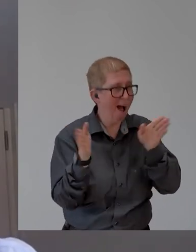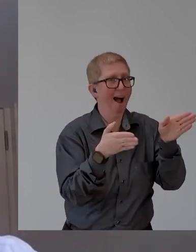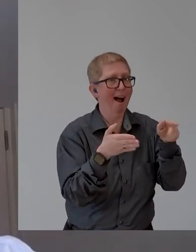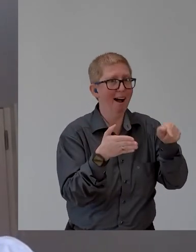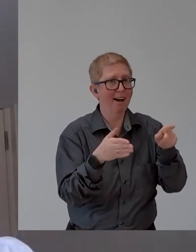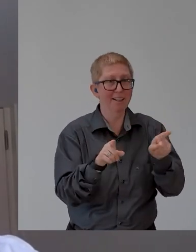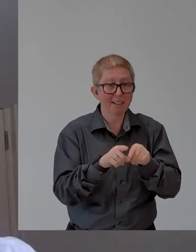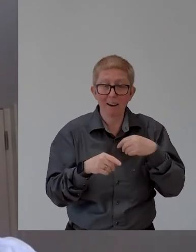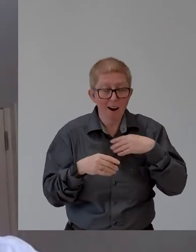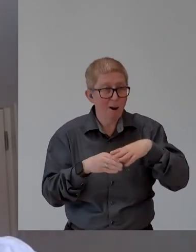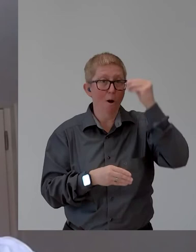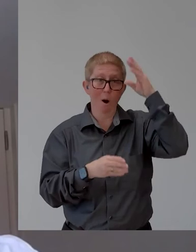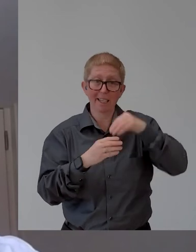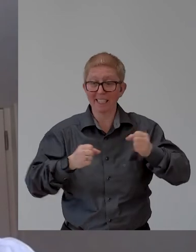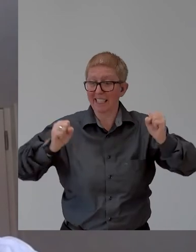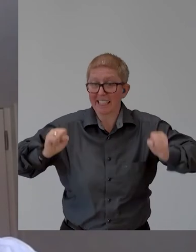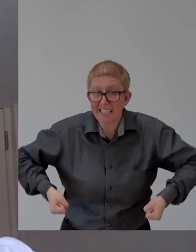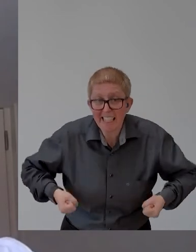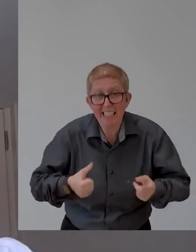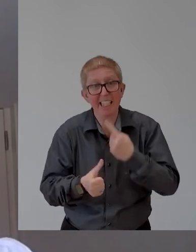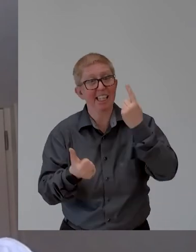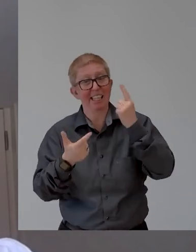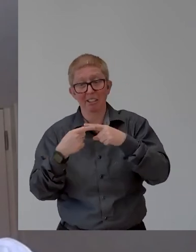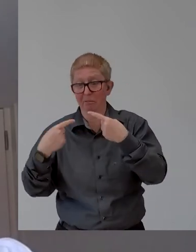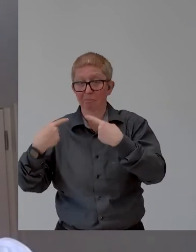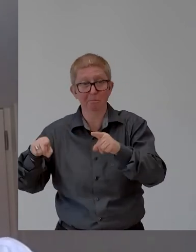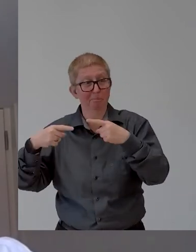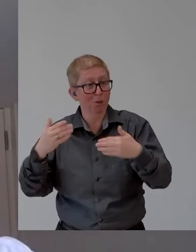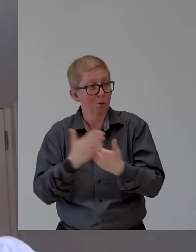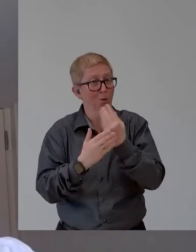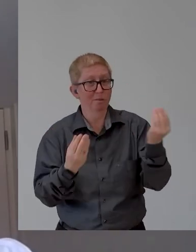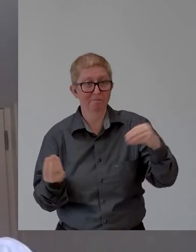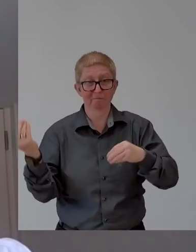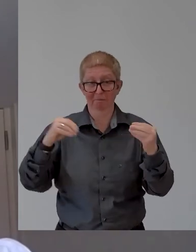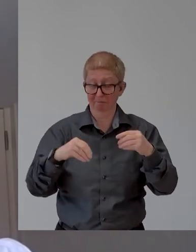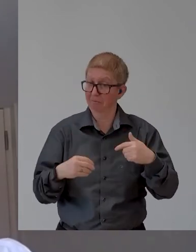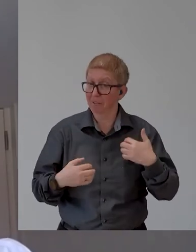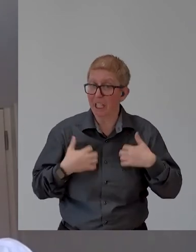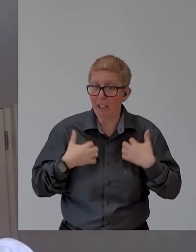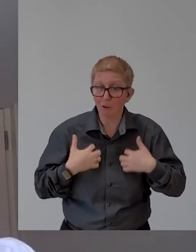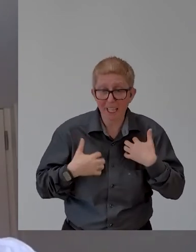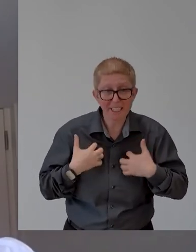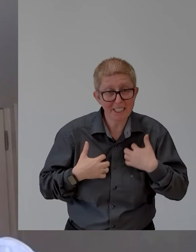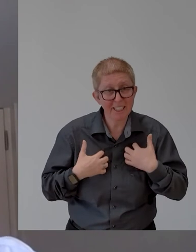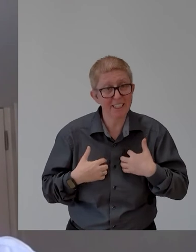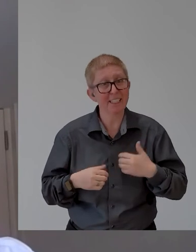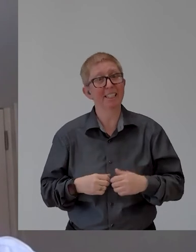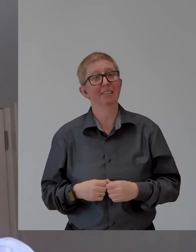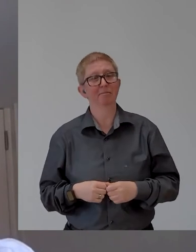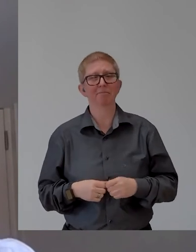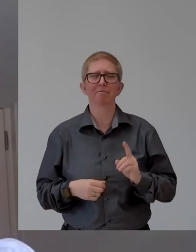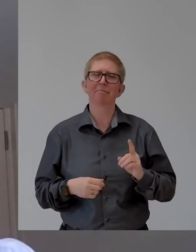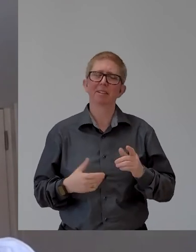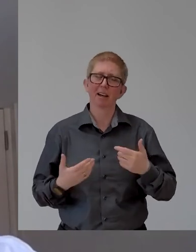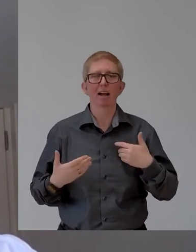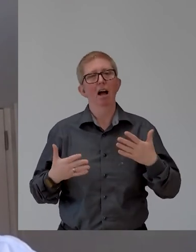was, was quite the, quite the experience actually. Um, but throughout all of that, I was again, blessed to have this